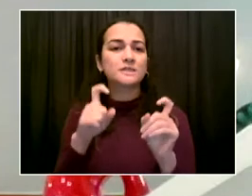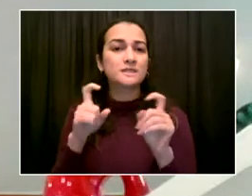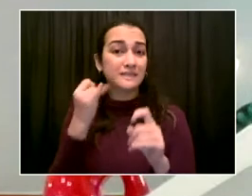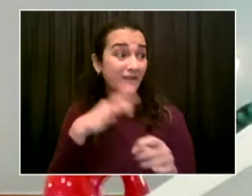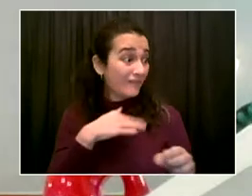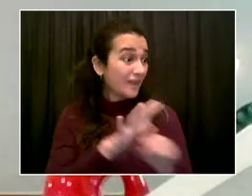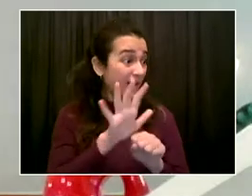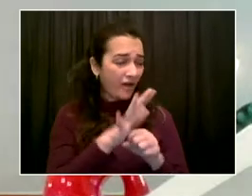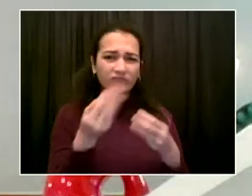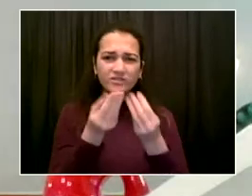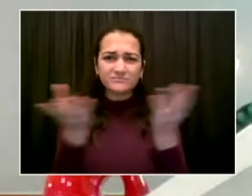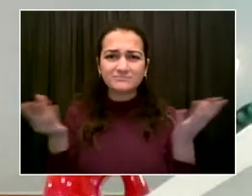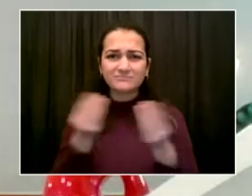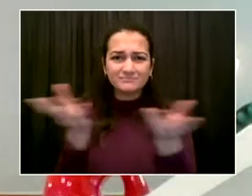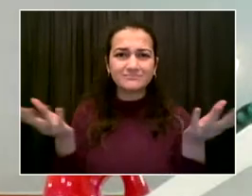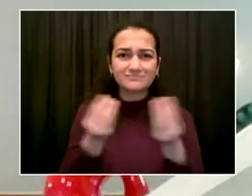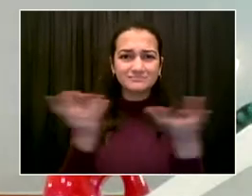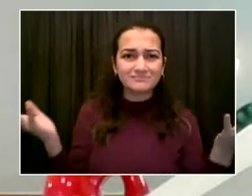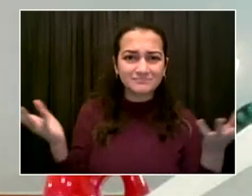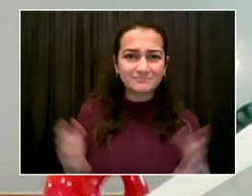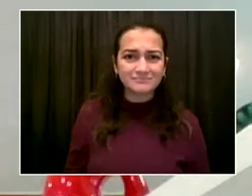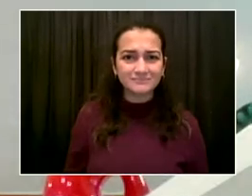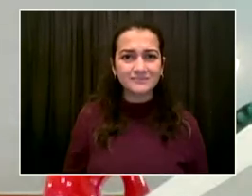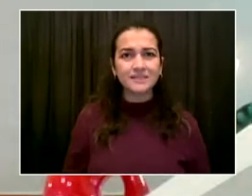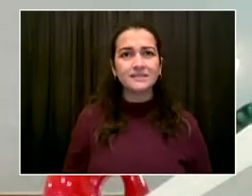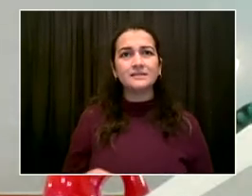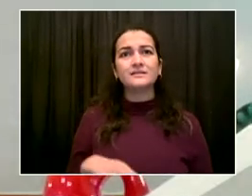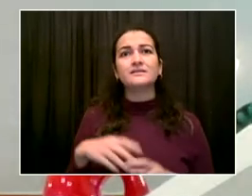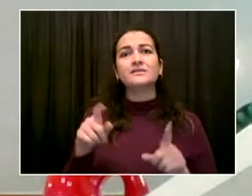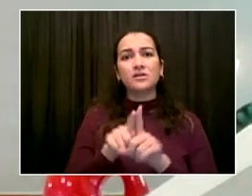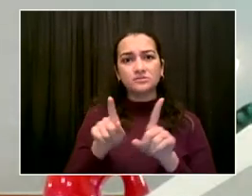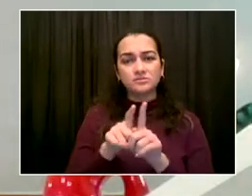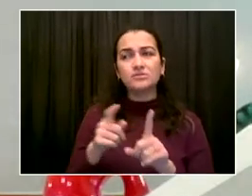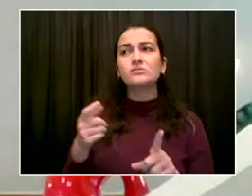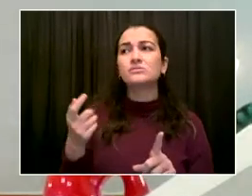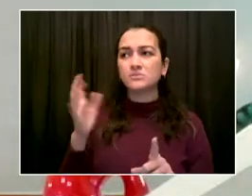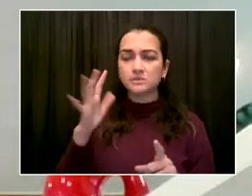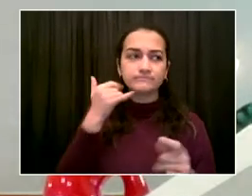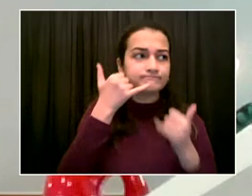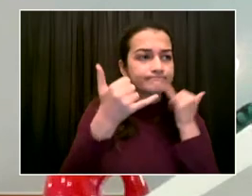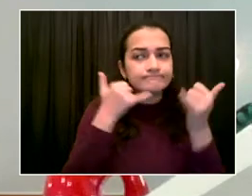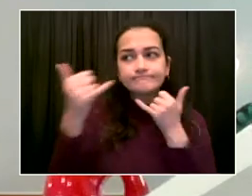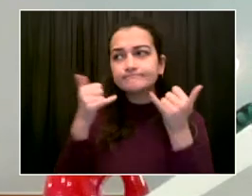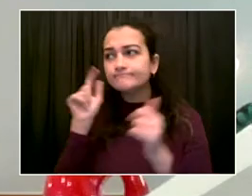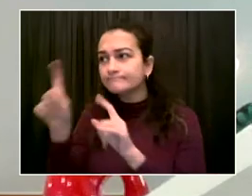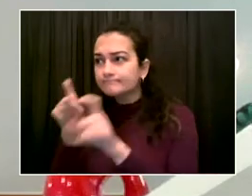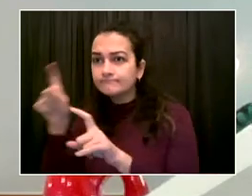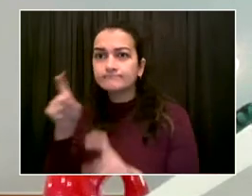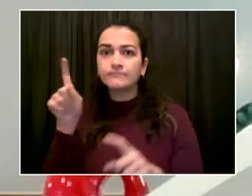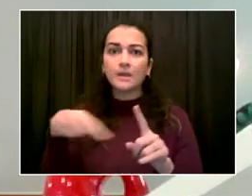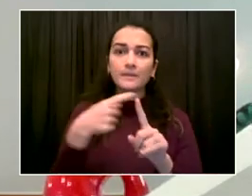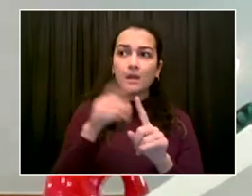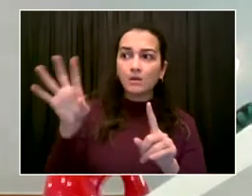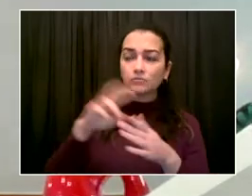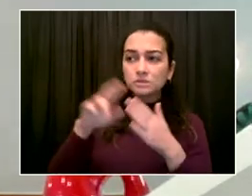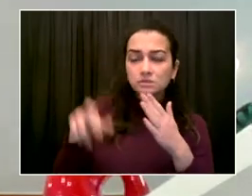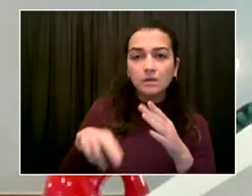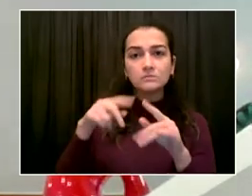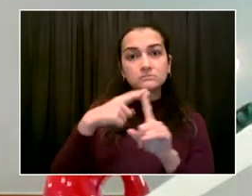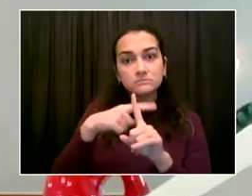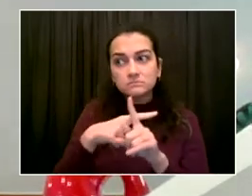again, as we go into the holidays, testing is going to be a very, very critical resource, as Dr. Choksi said. And I encourage New Yorkers to continue to get tested as well.